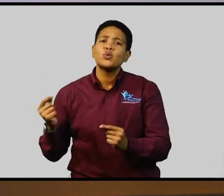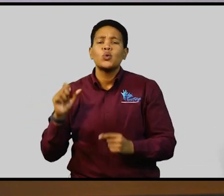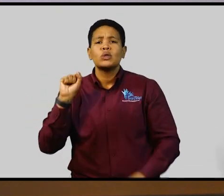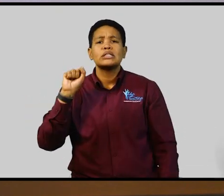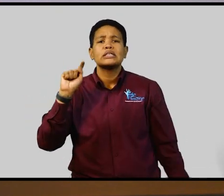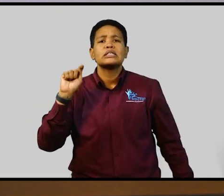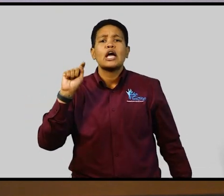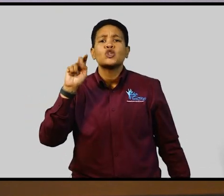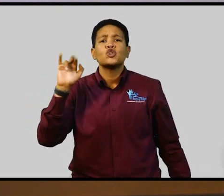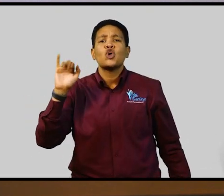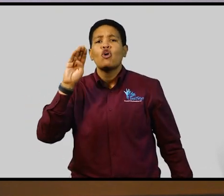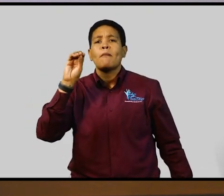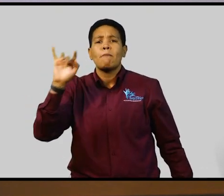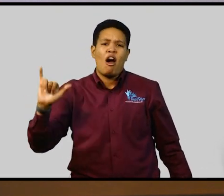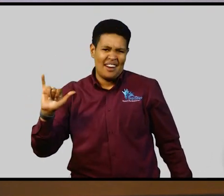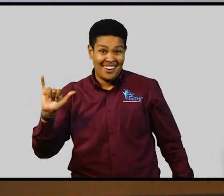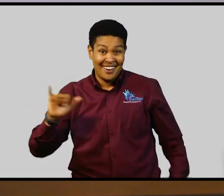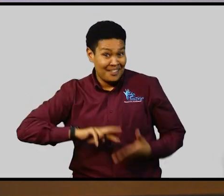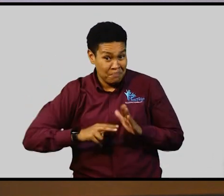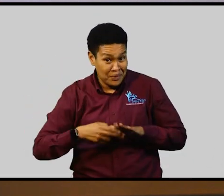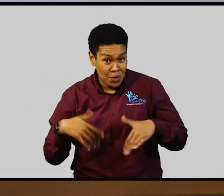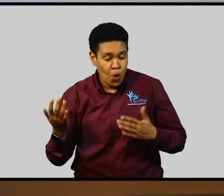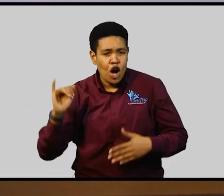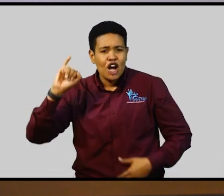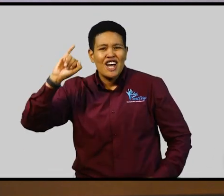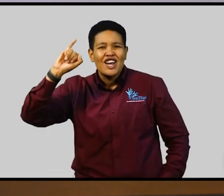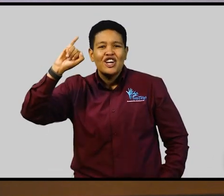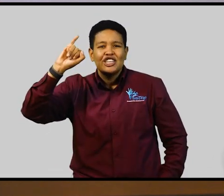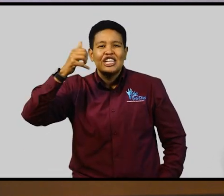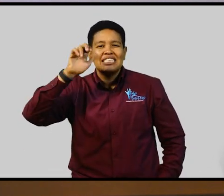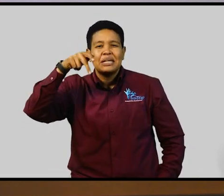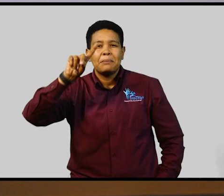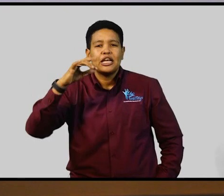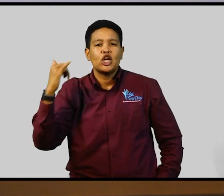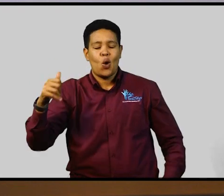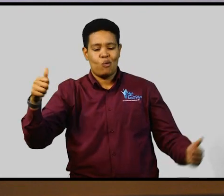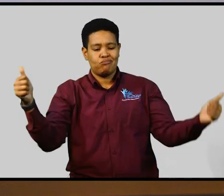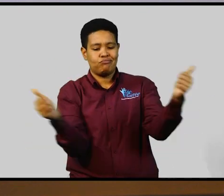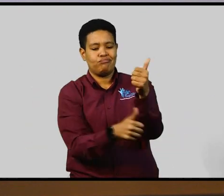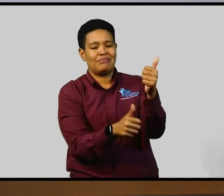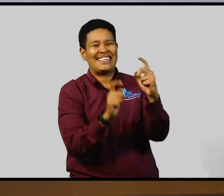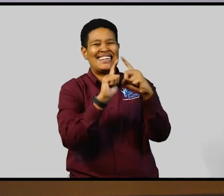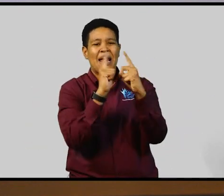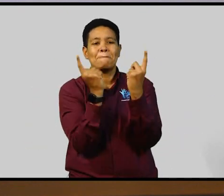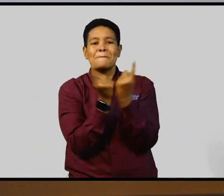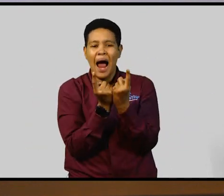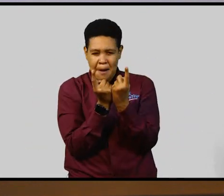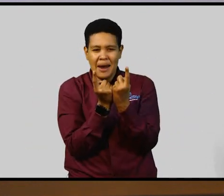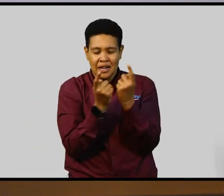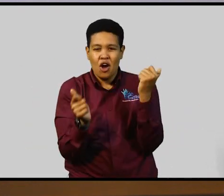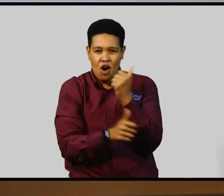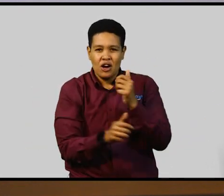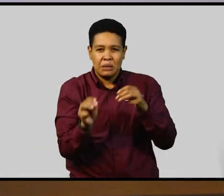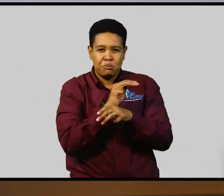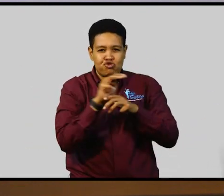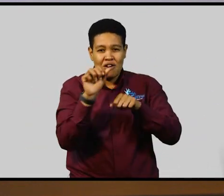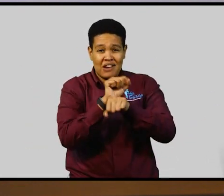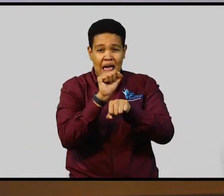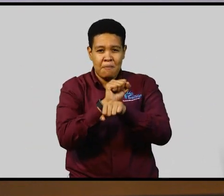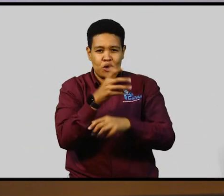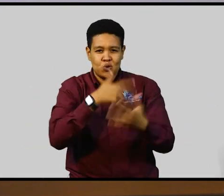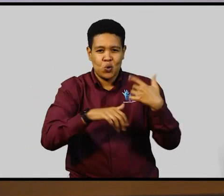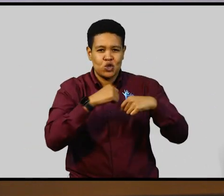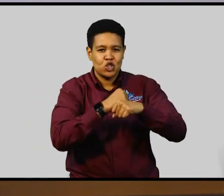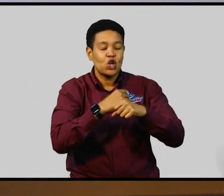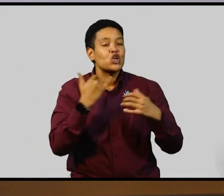currently the JCPD is a department in the Ministry of Labor and Social Security.